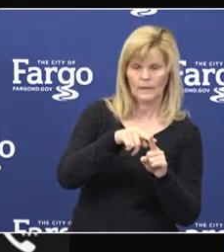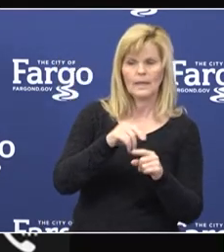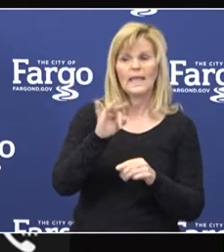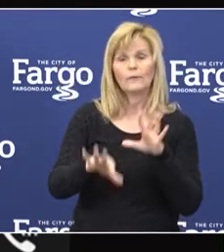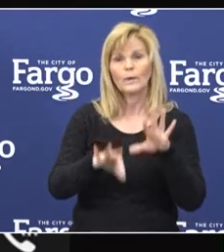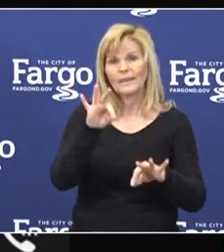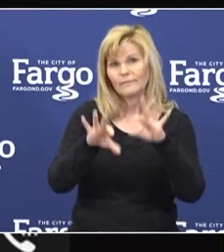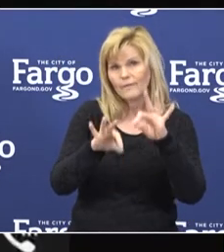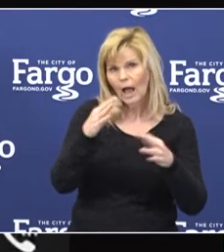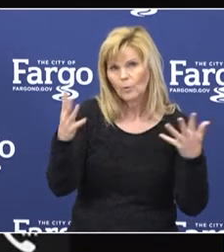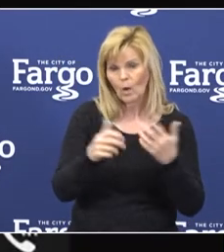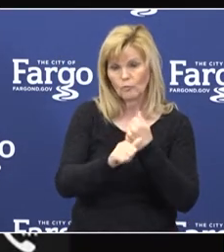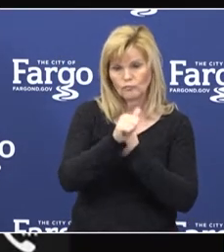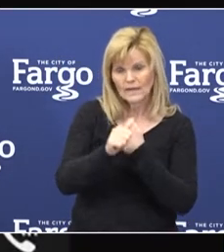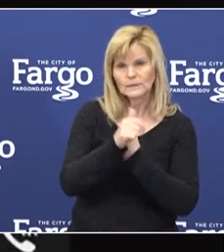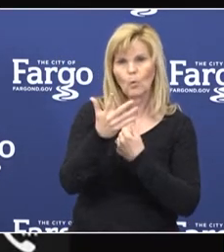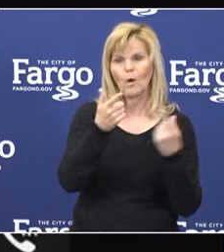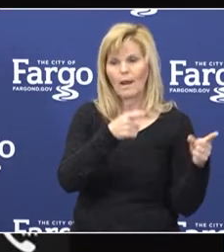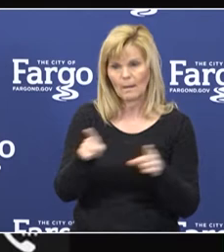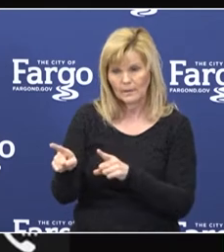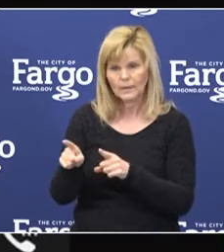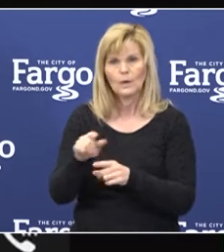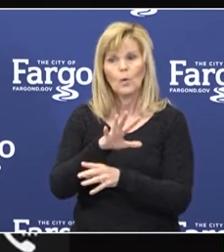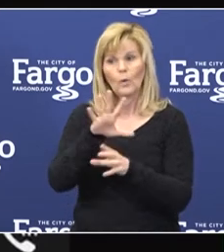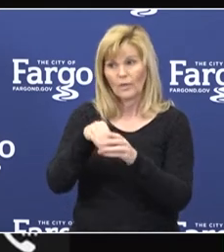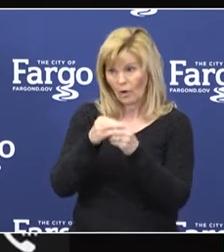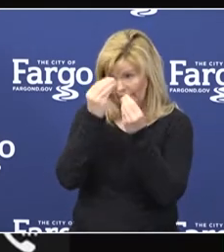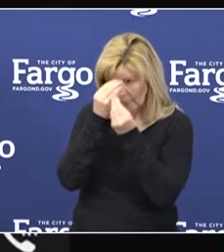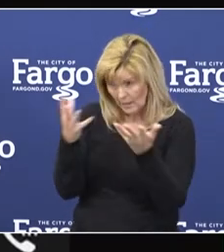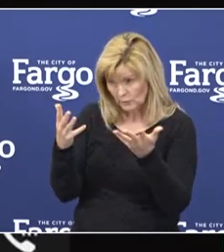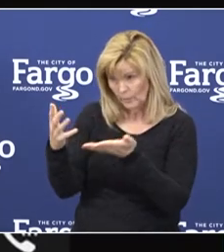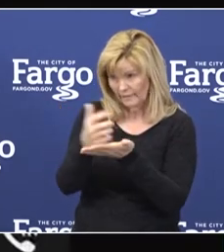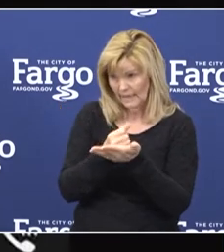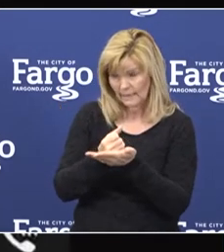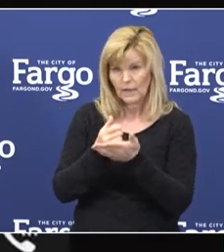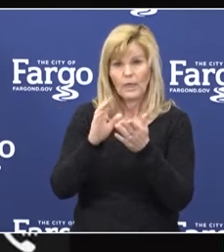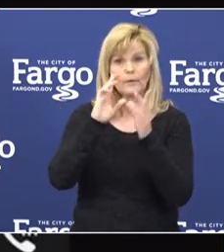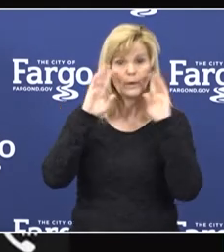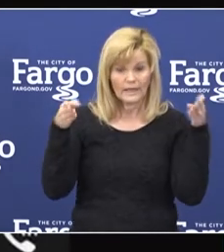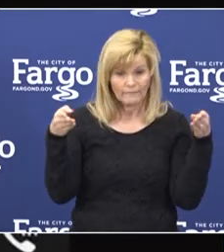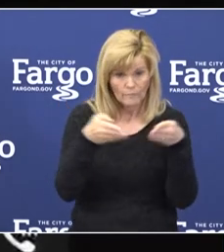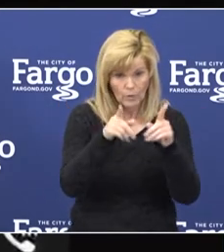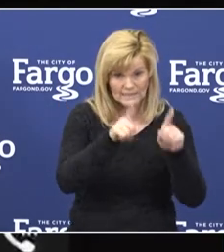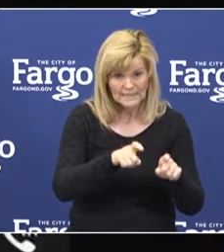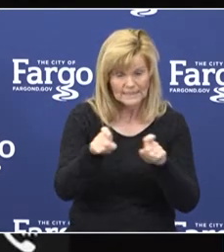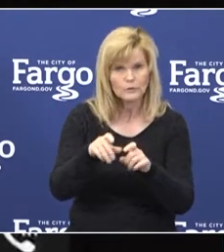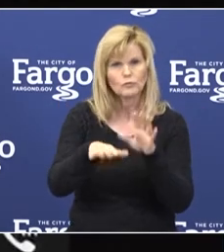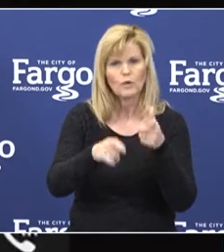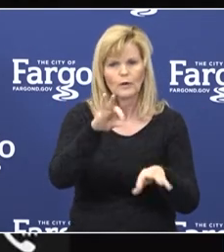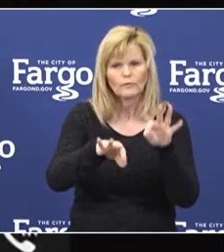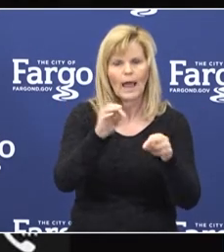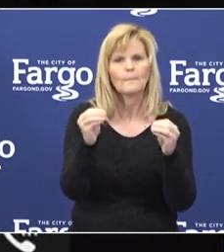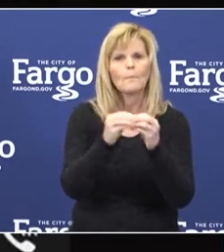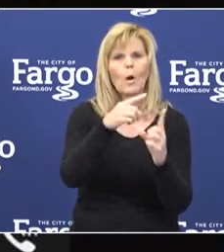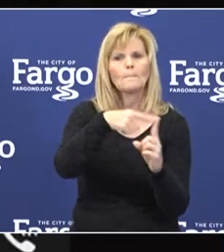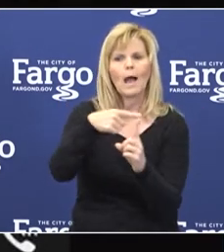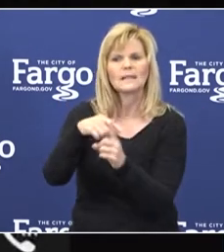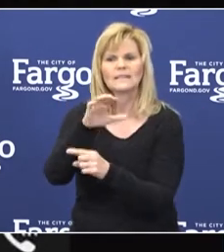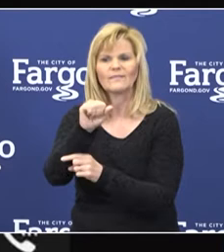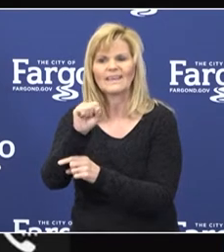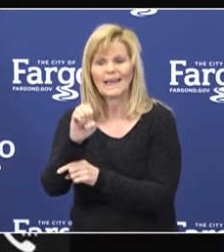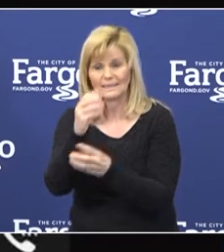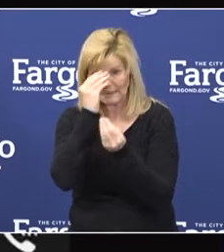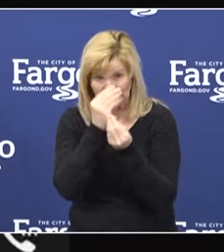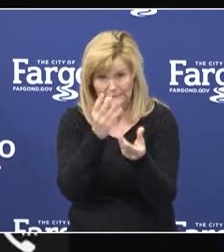based on these factors, along with epidemiology data, we can focus the testing to help identify more positive cases and provide